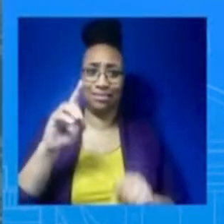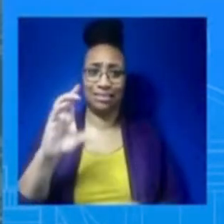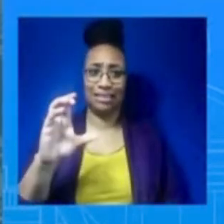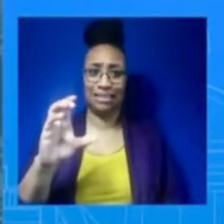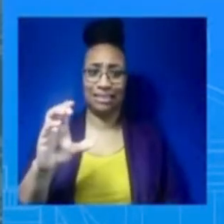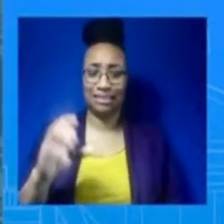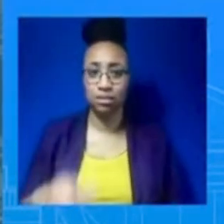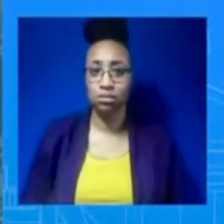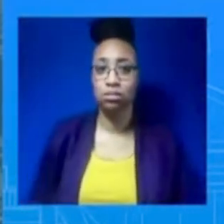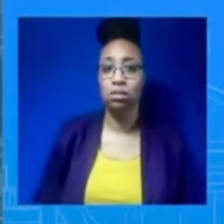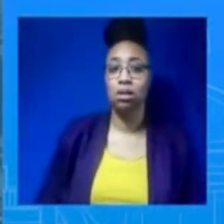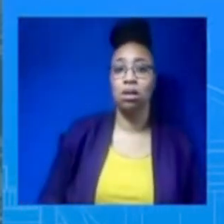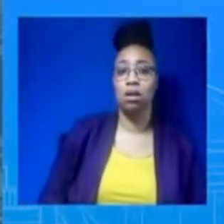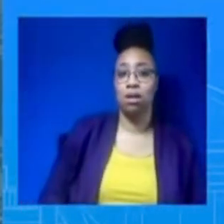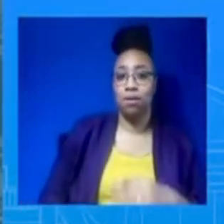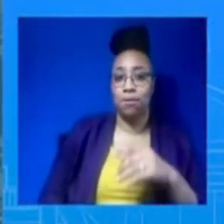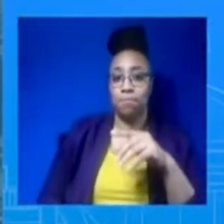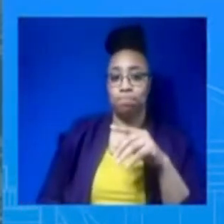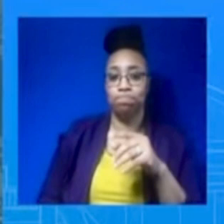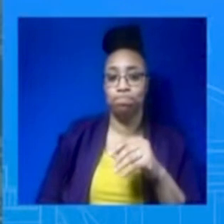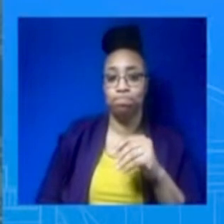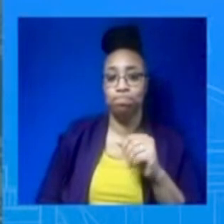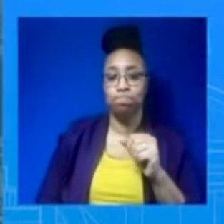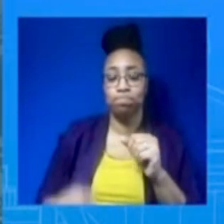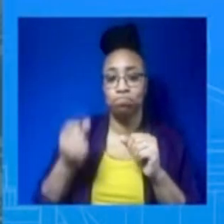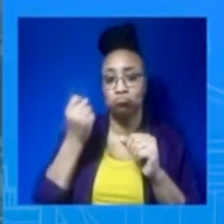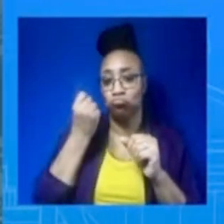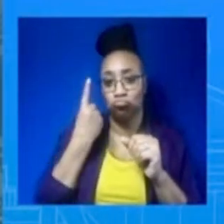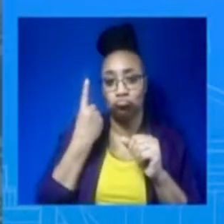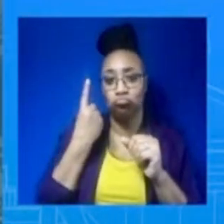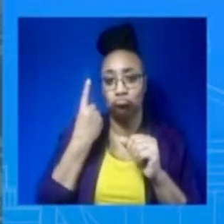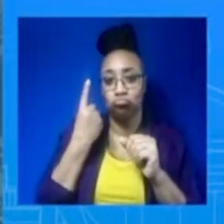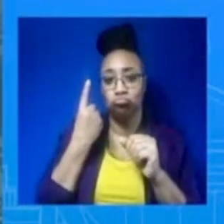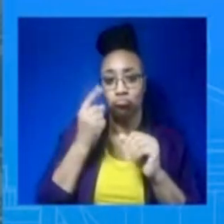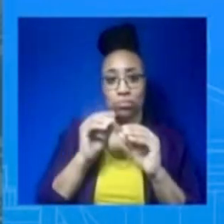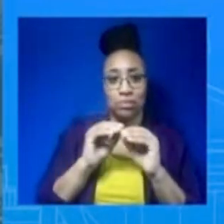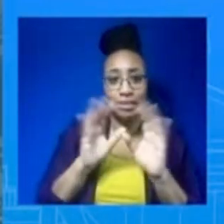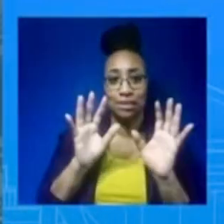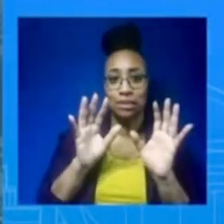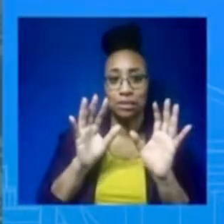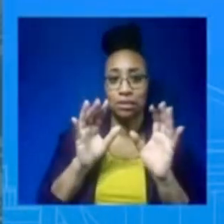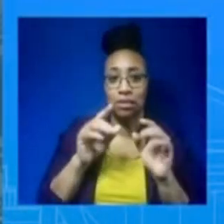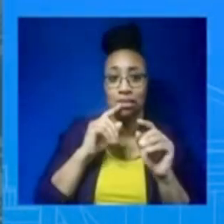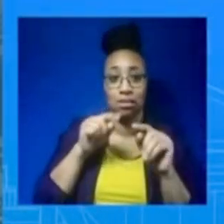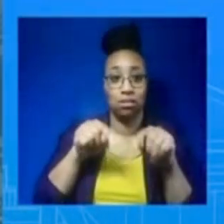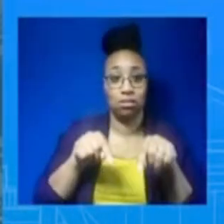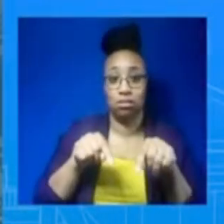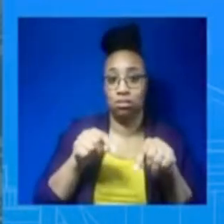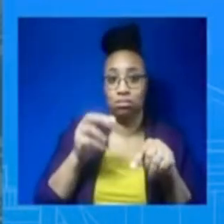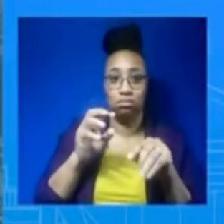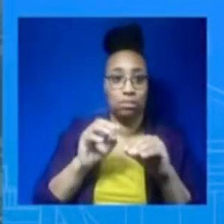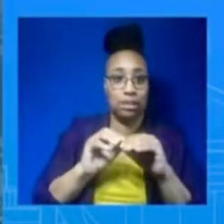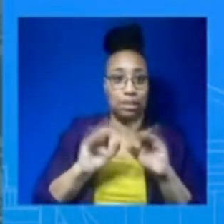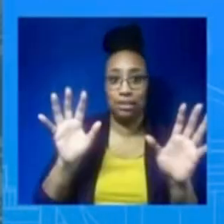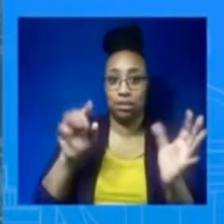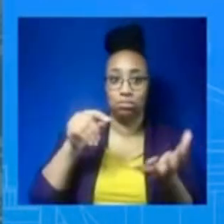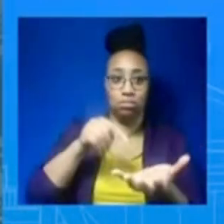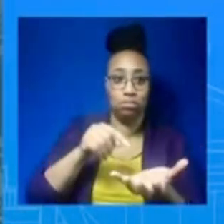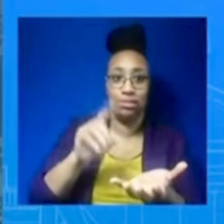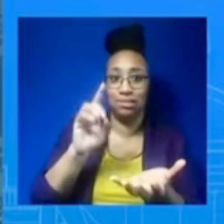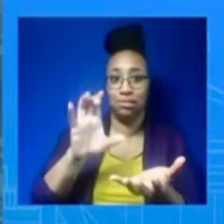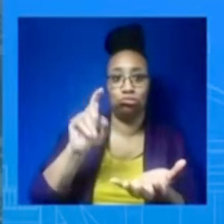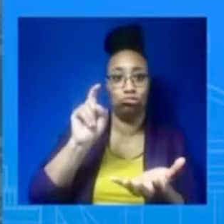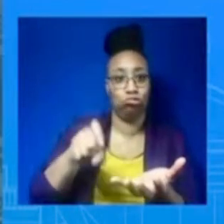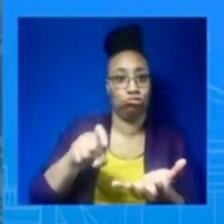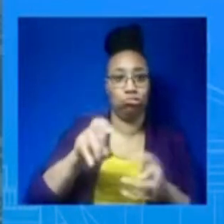clear example of why, as you just mentioned, D.C. deserves statehood. That is something that the President has supported since his campaign and will continue to do so.